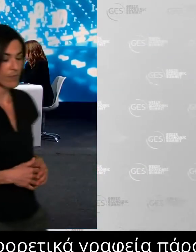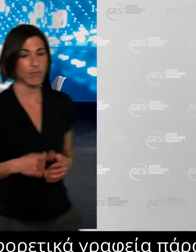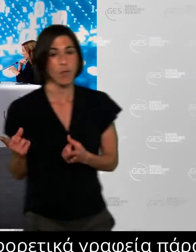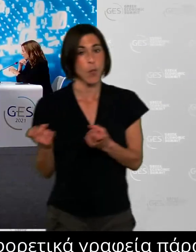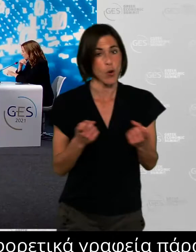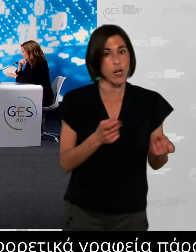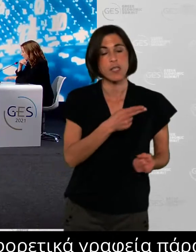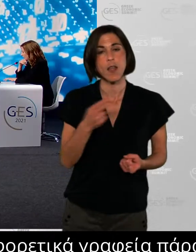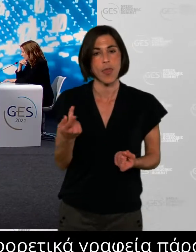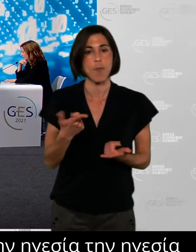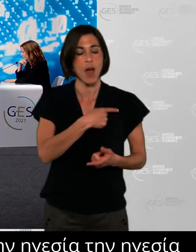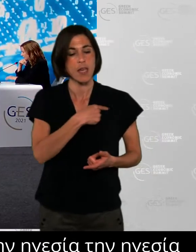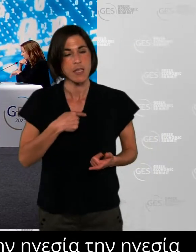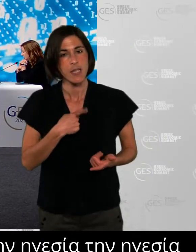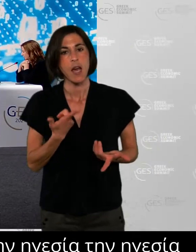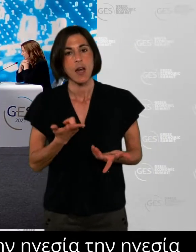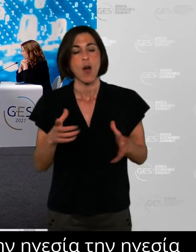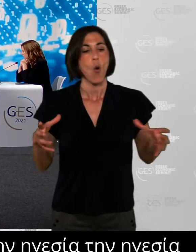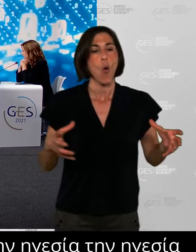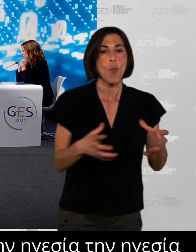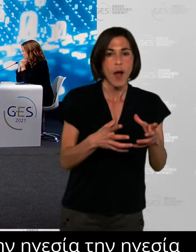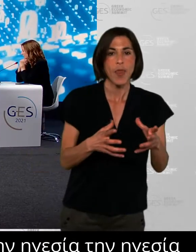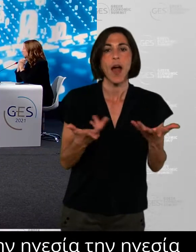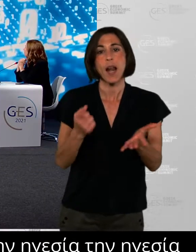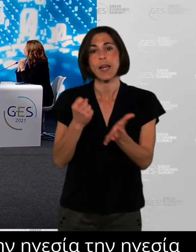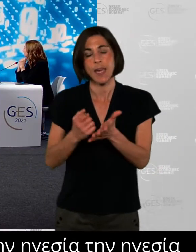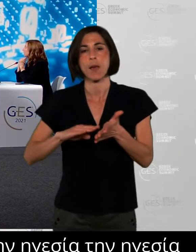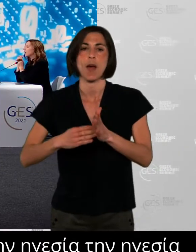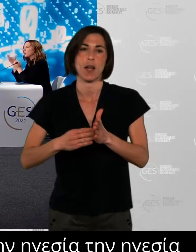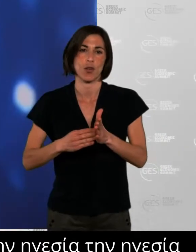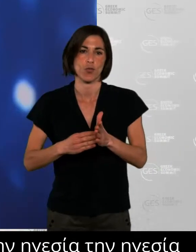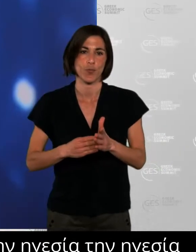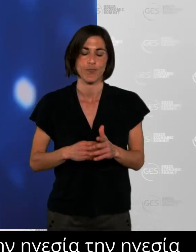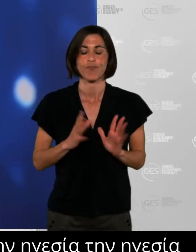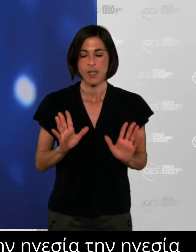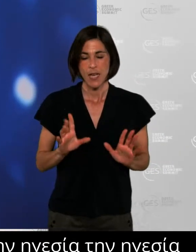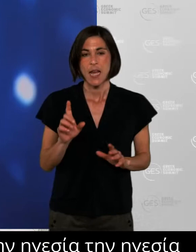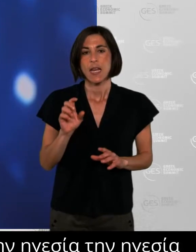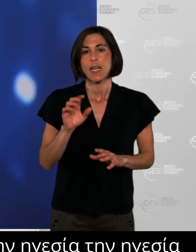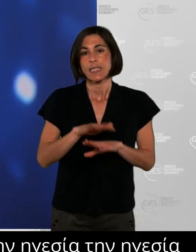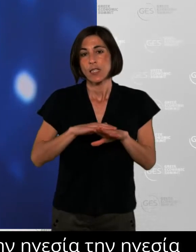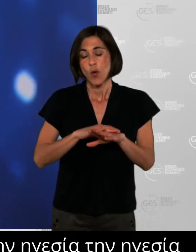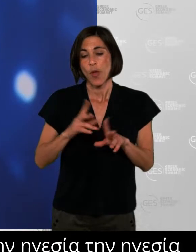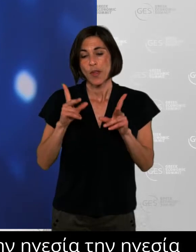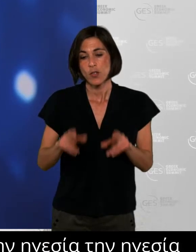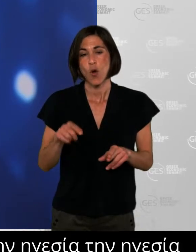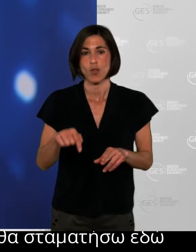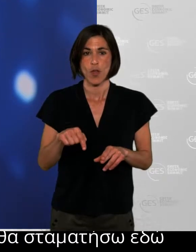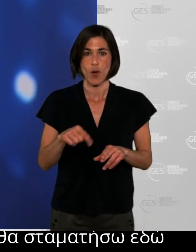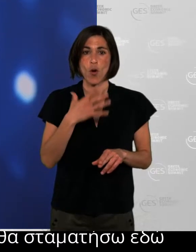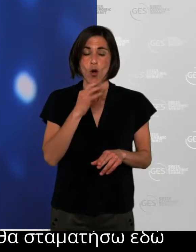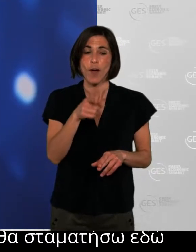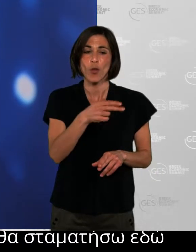So I'm going to catch you there, Stephen, because this is a question that I would also like to address to you, Evie, concerning